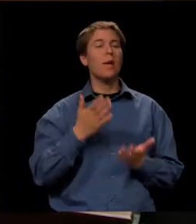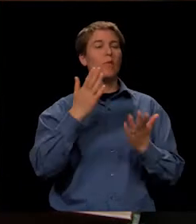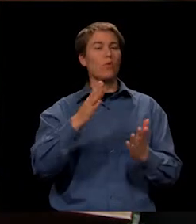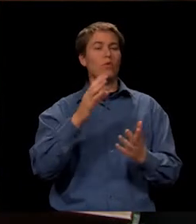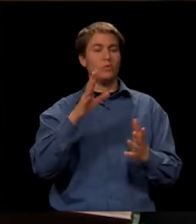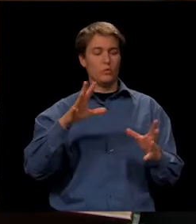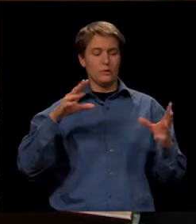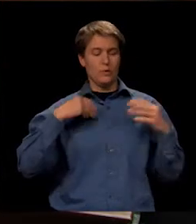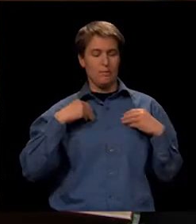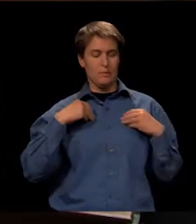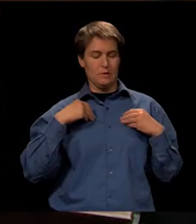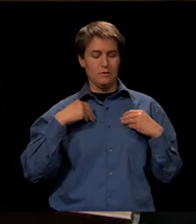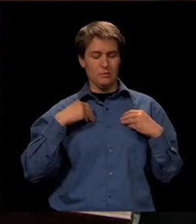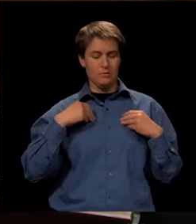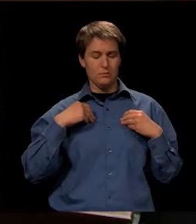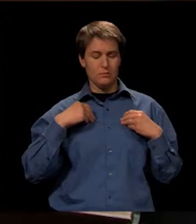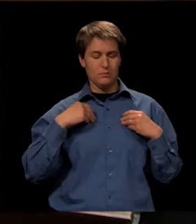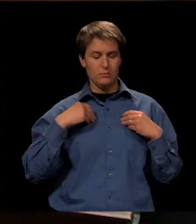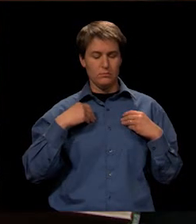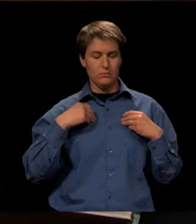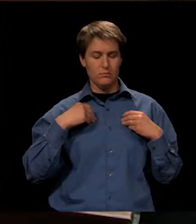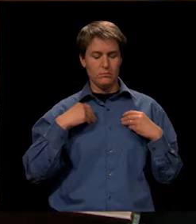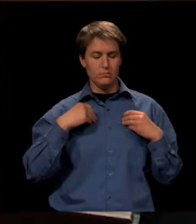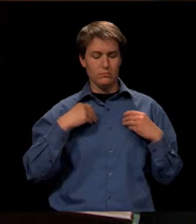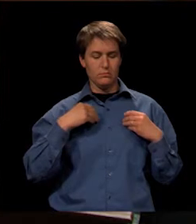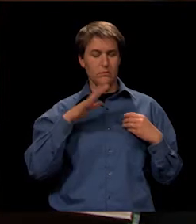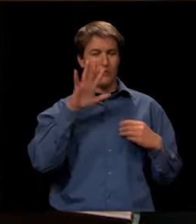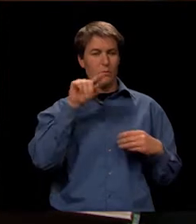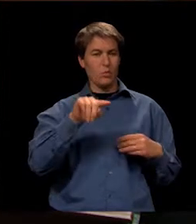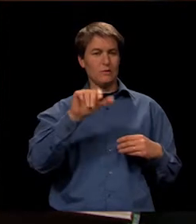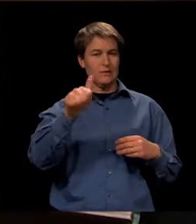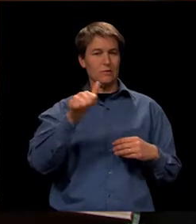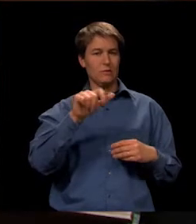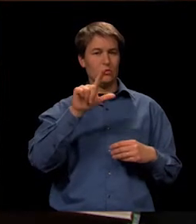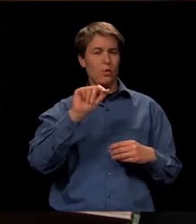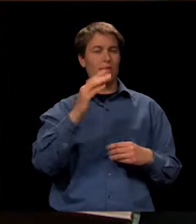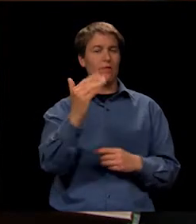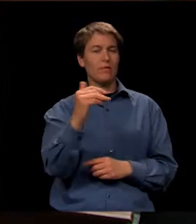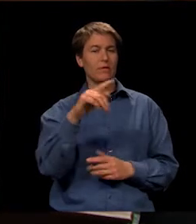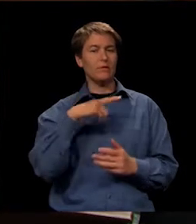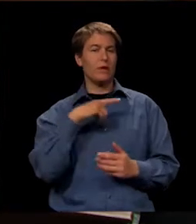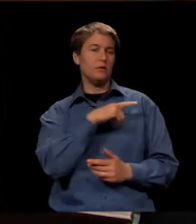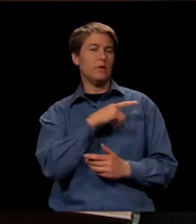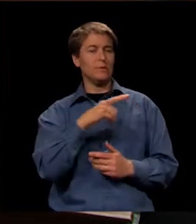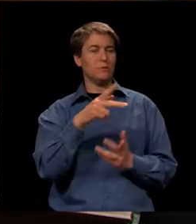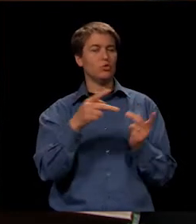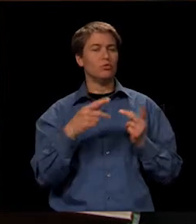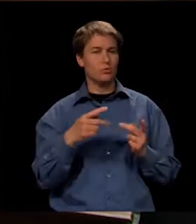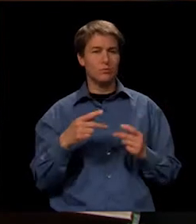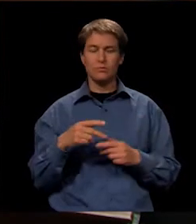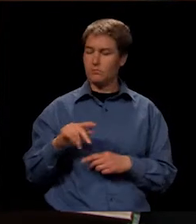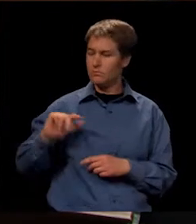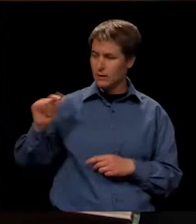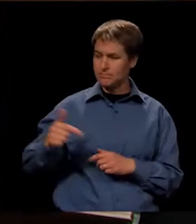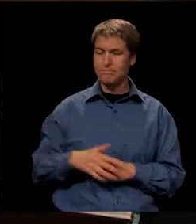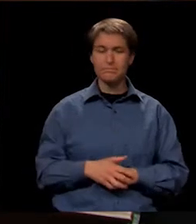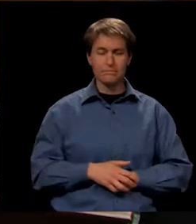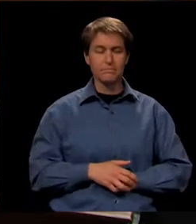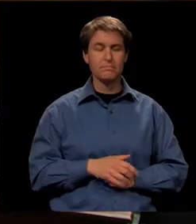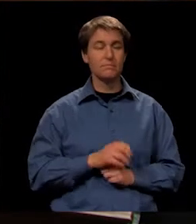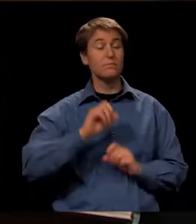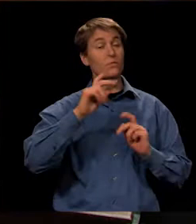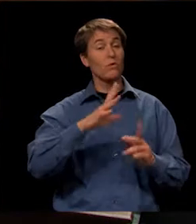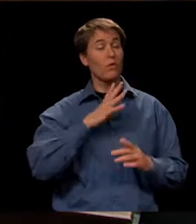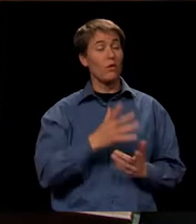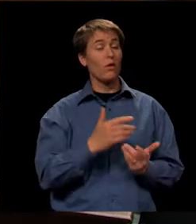5.10 2015 legislative positions. Second. All right.